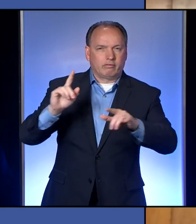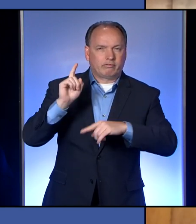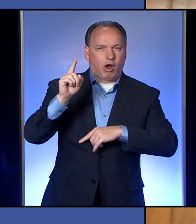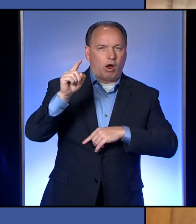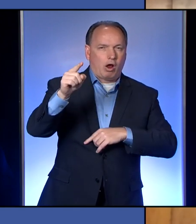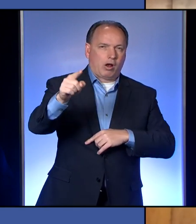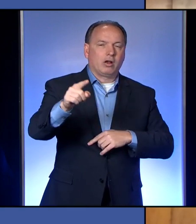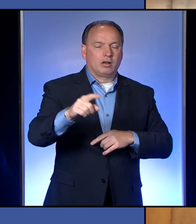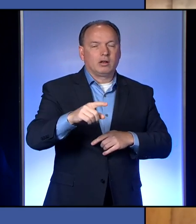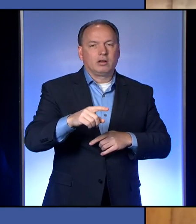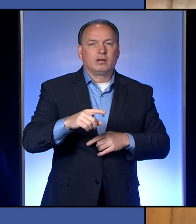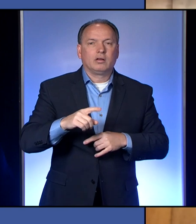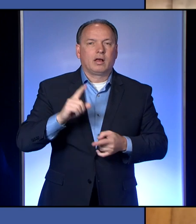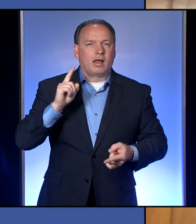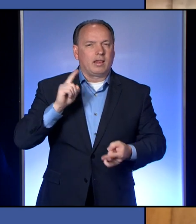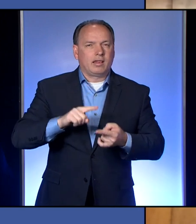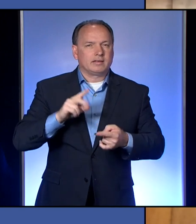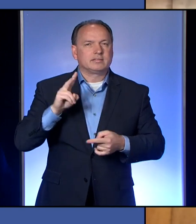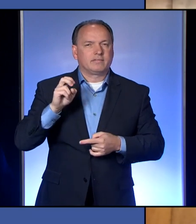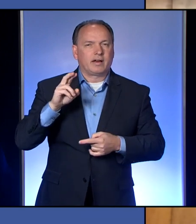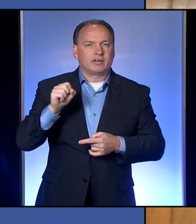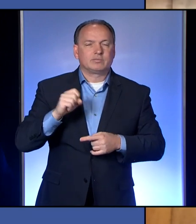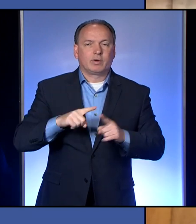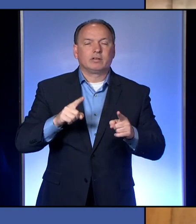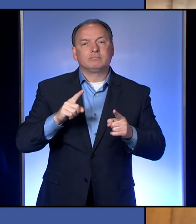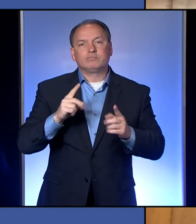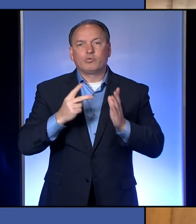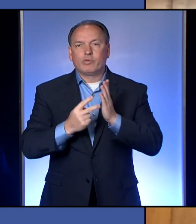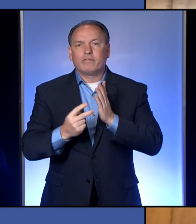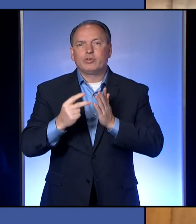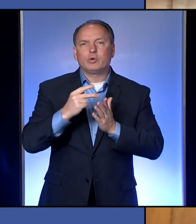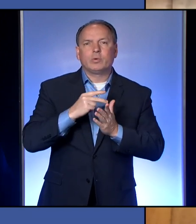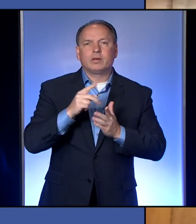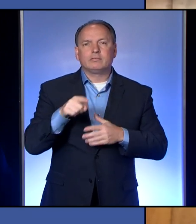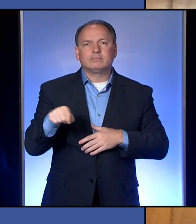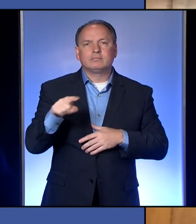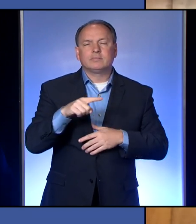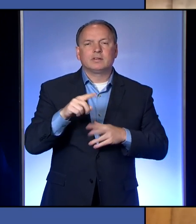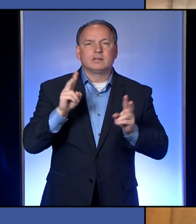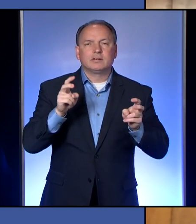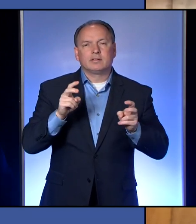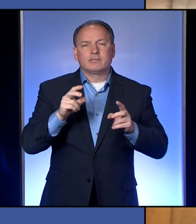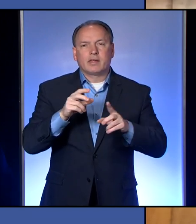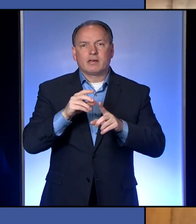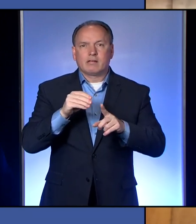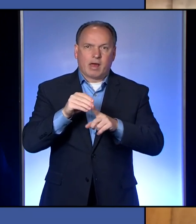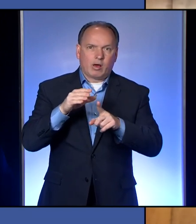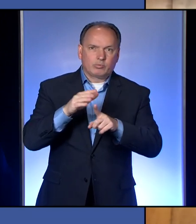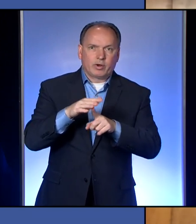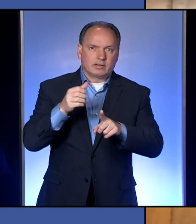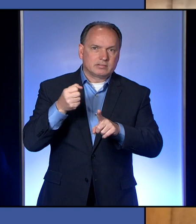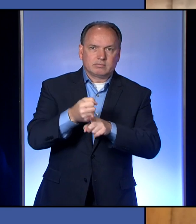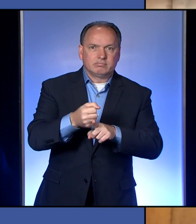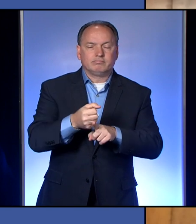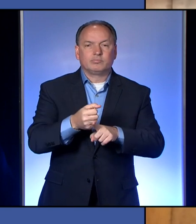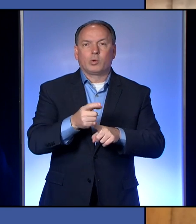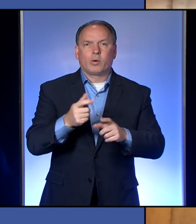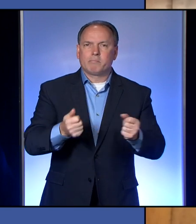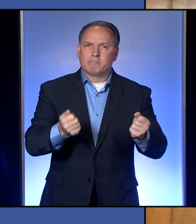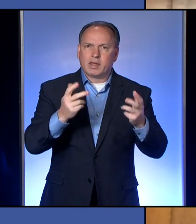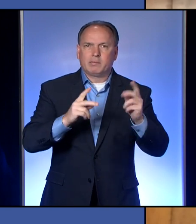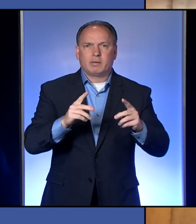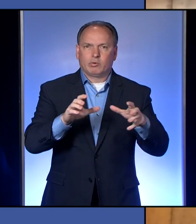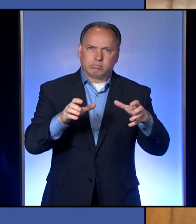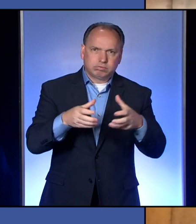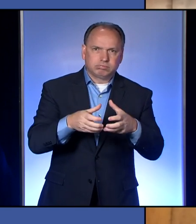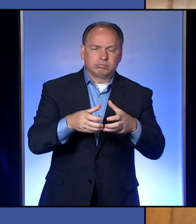Based on reviews of outbreaks and these super spreader events where many people got sick and clusters